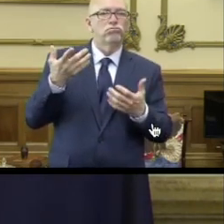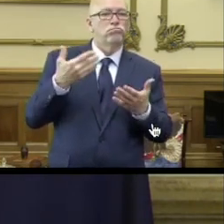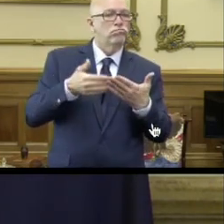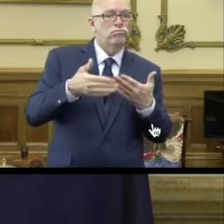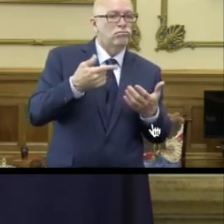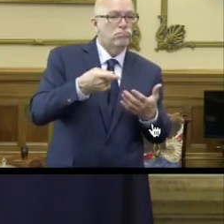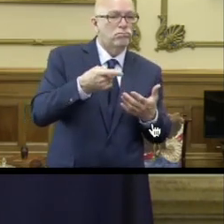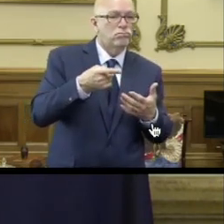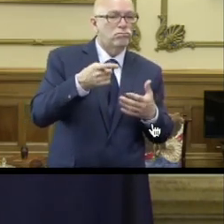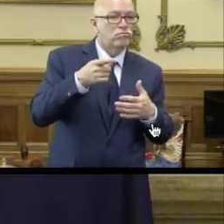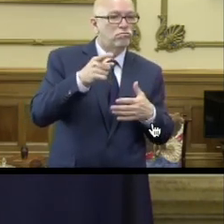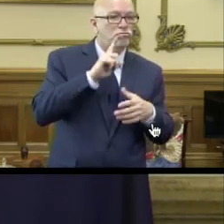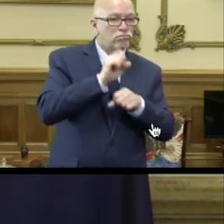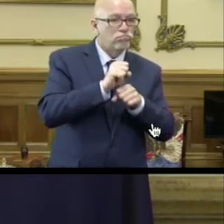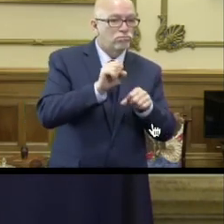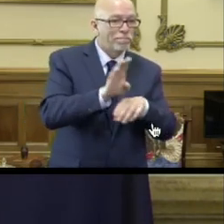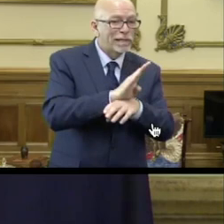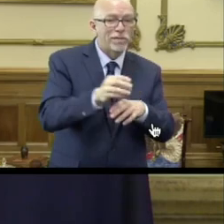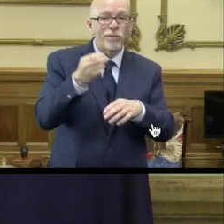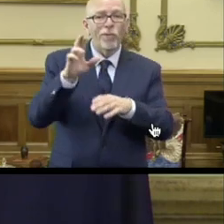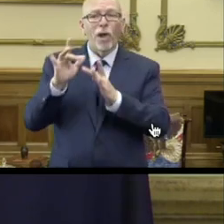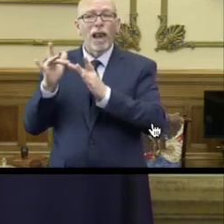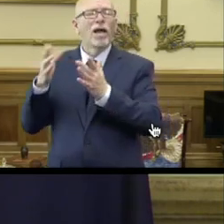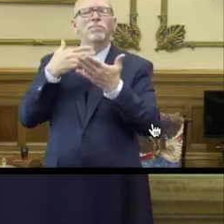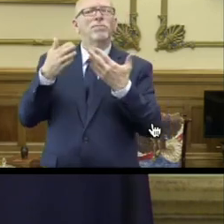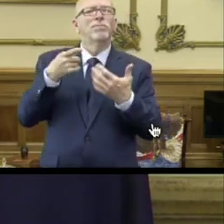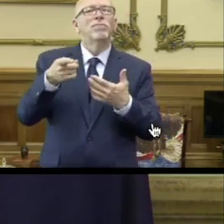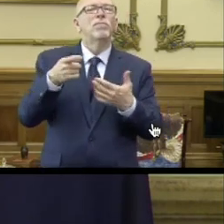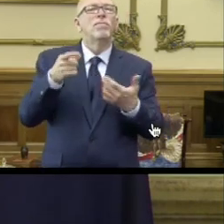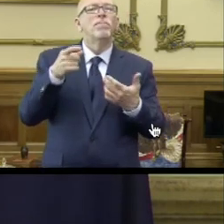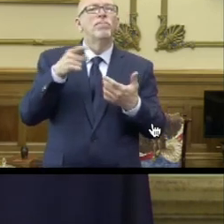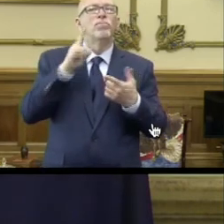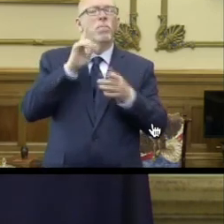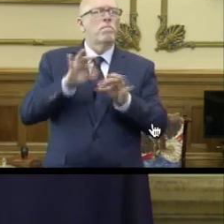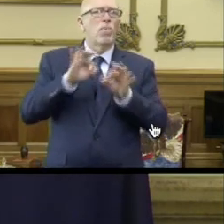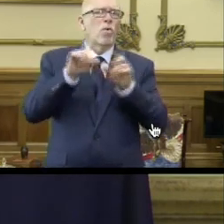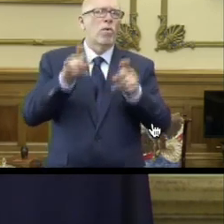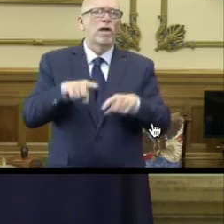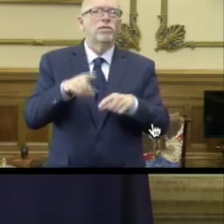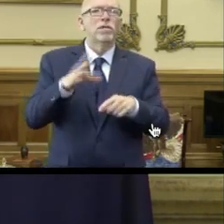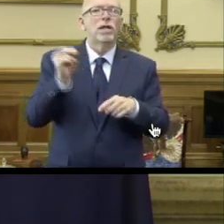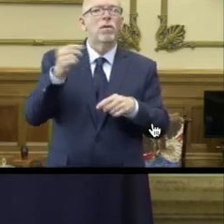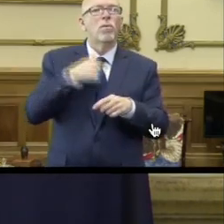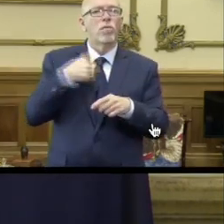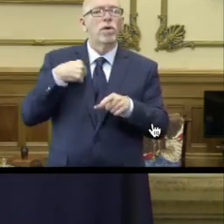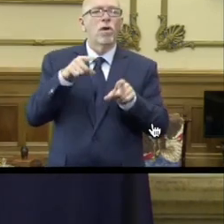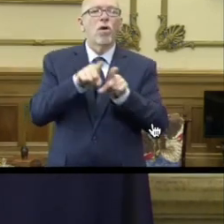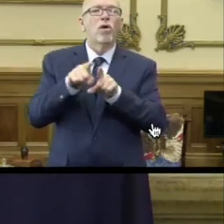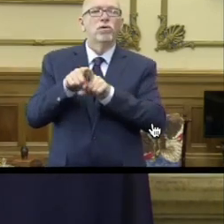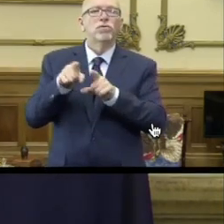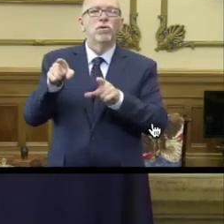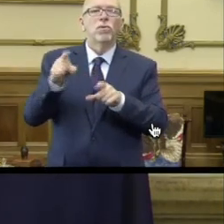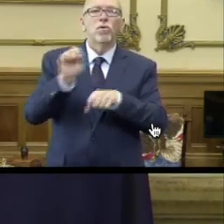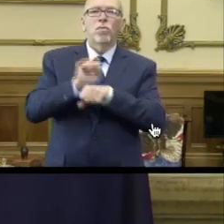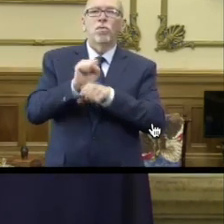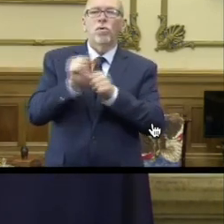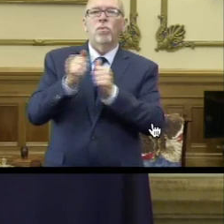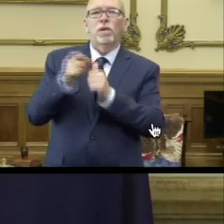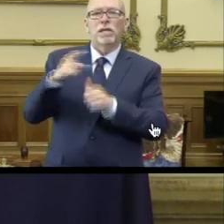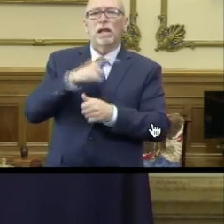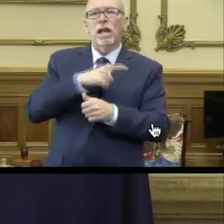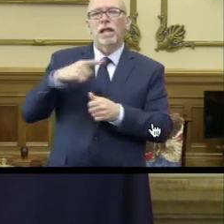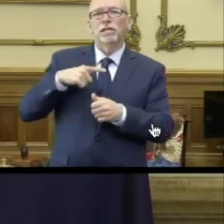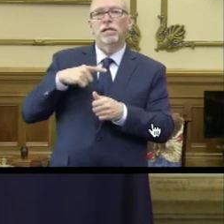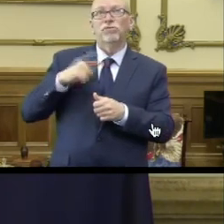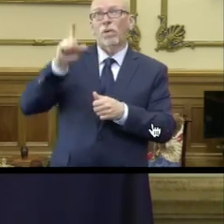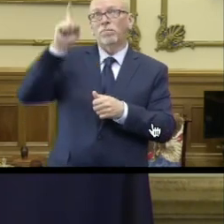online. And so these are critically important questions. We're also, not to filibuster here, but we're also working with the legislature